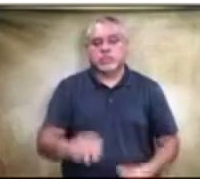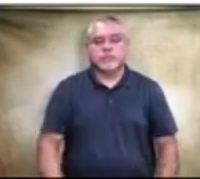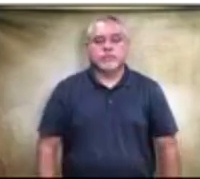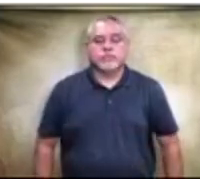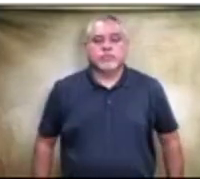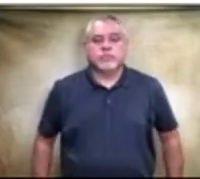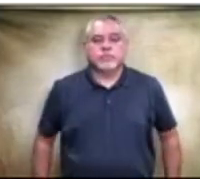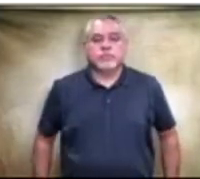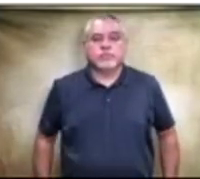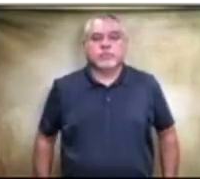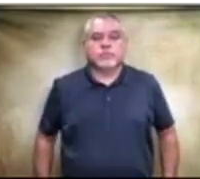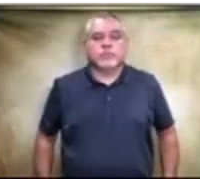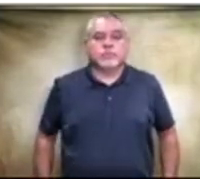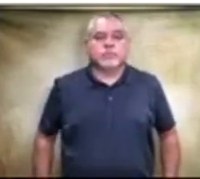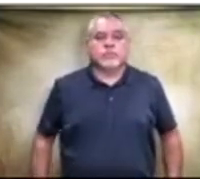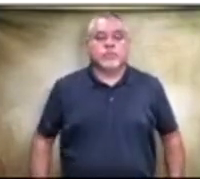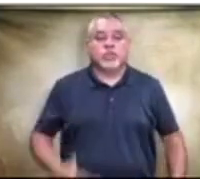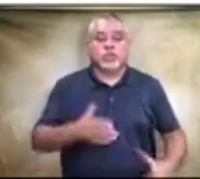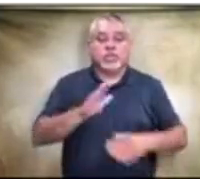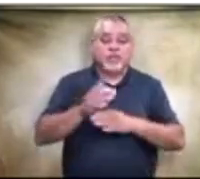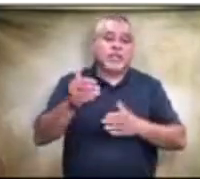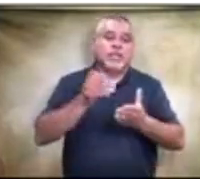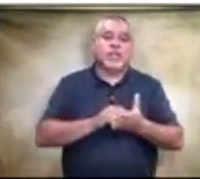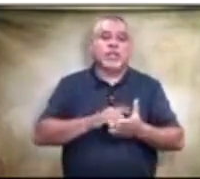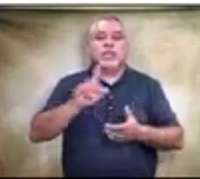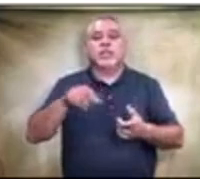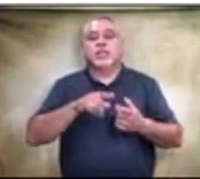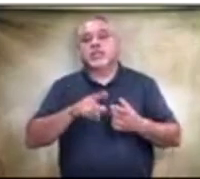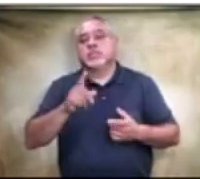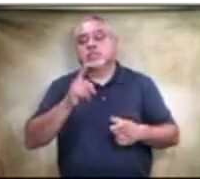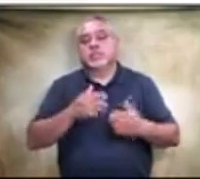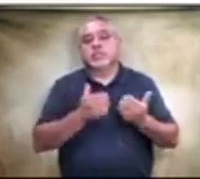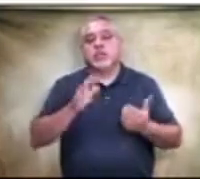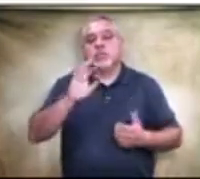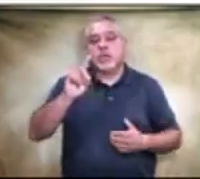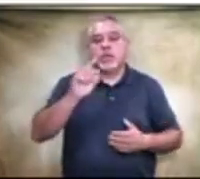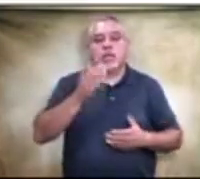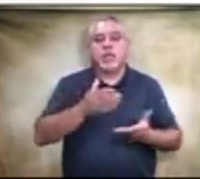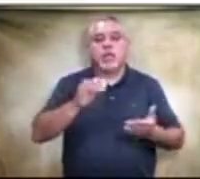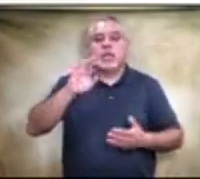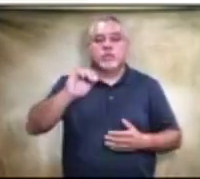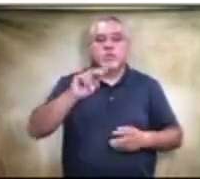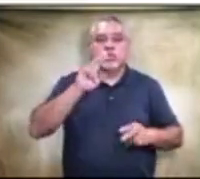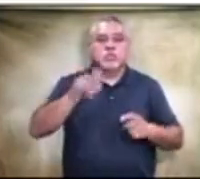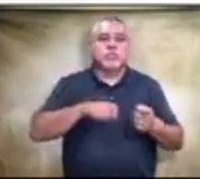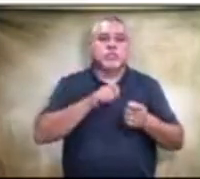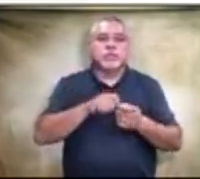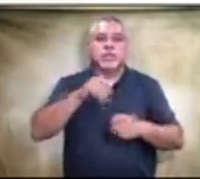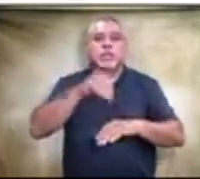good evening again so this is a separate bond item looking specifically at the